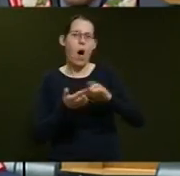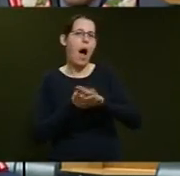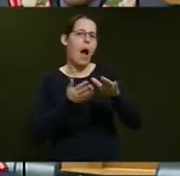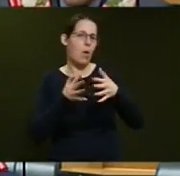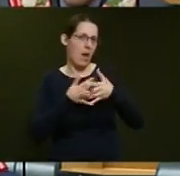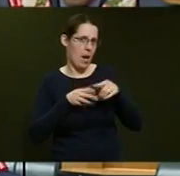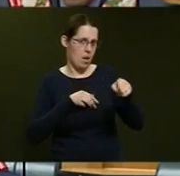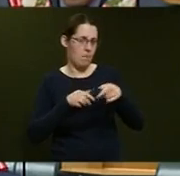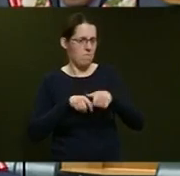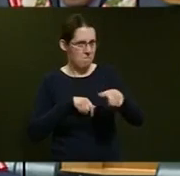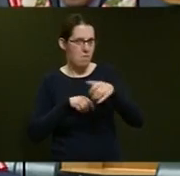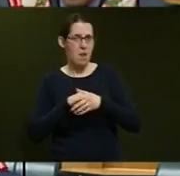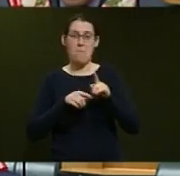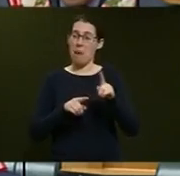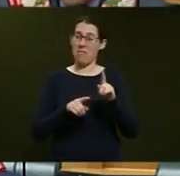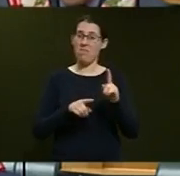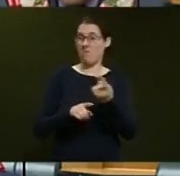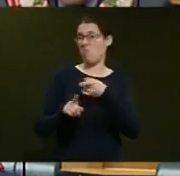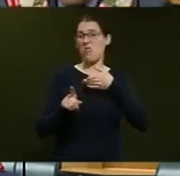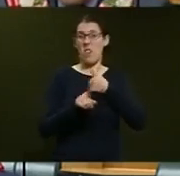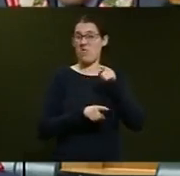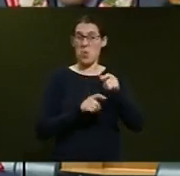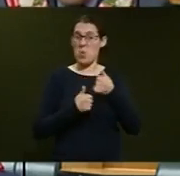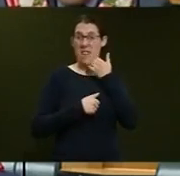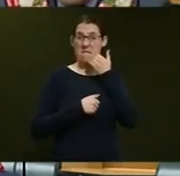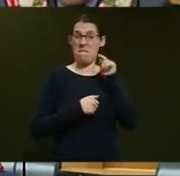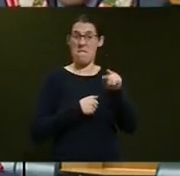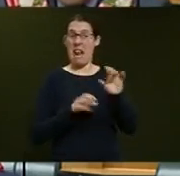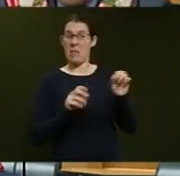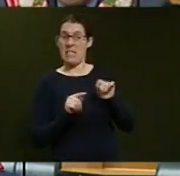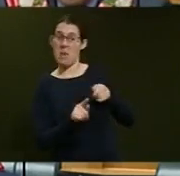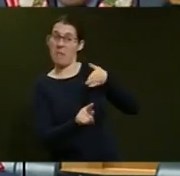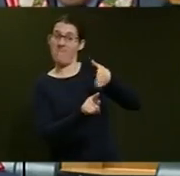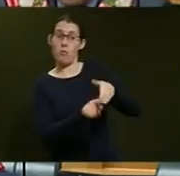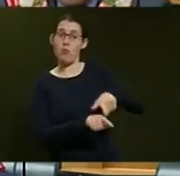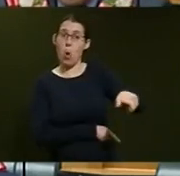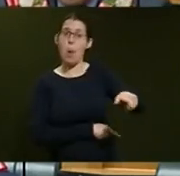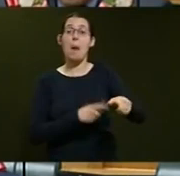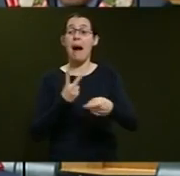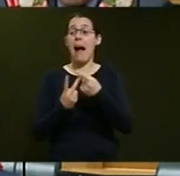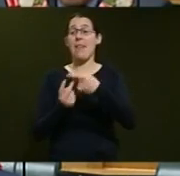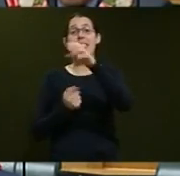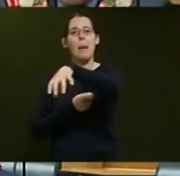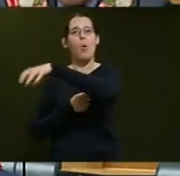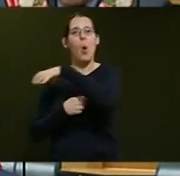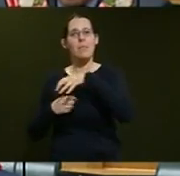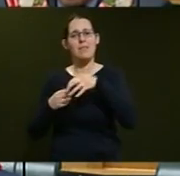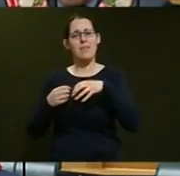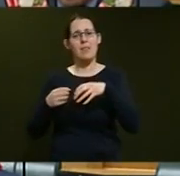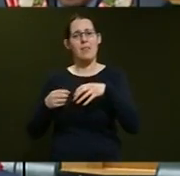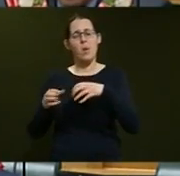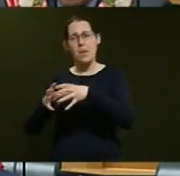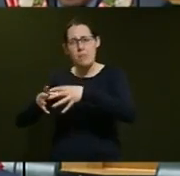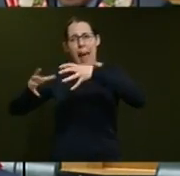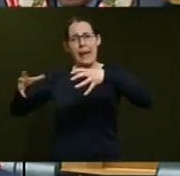recognise that it's not good enough, that nothing was done to that road while suburbs were allowed to expand along that corridor